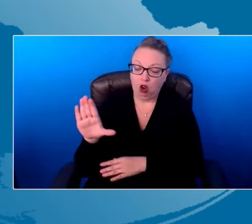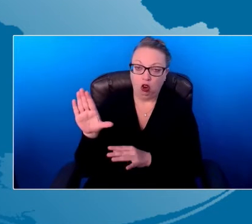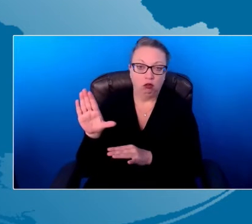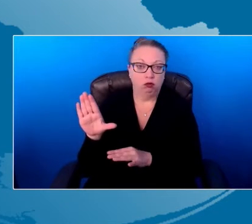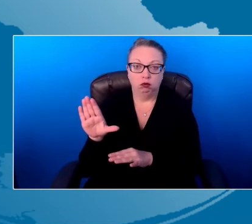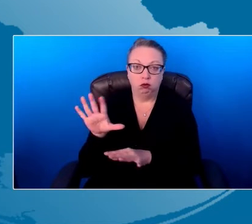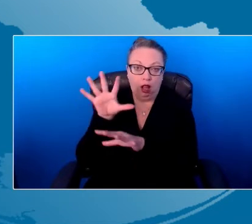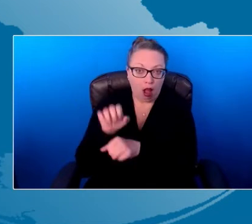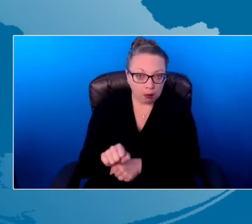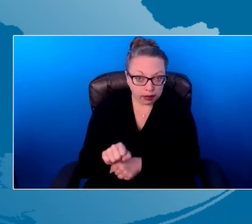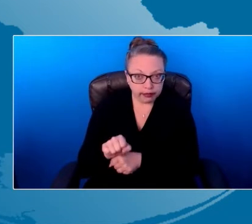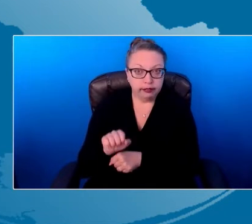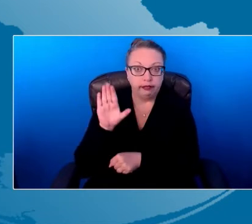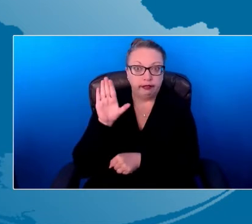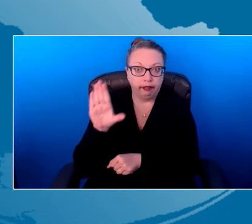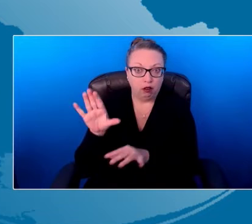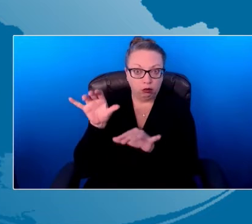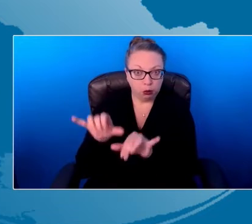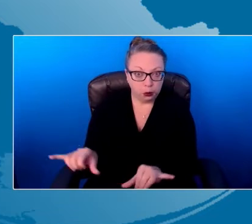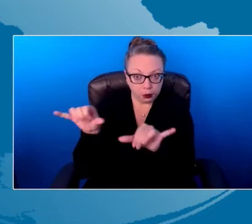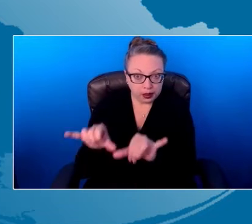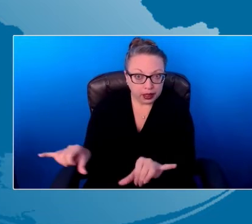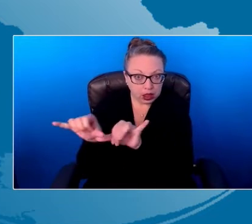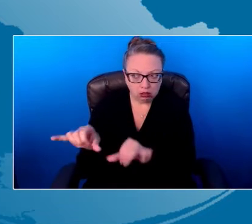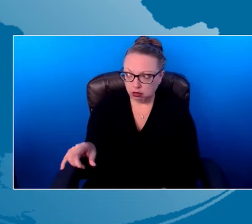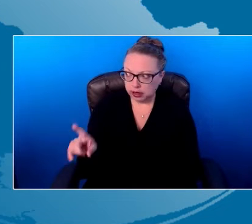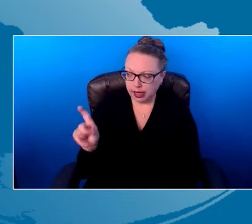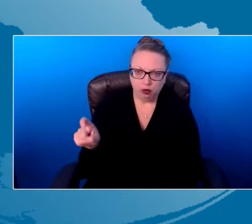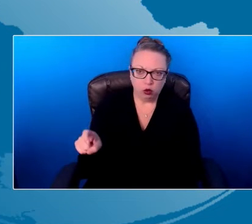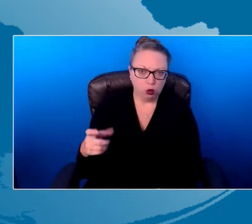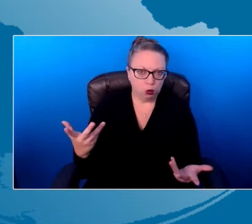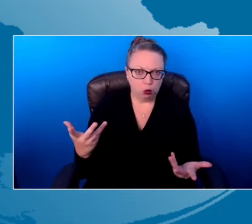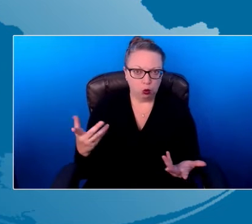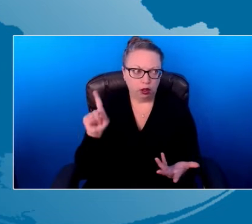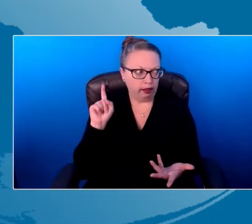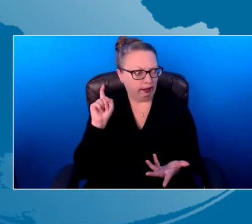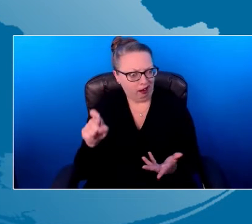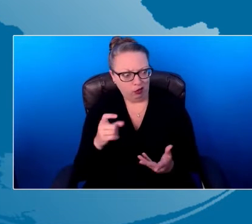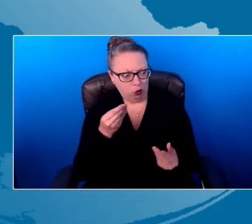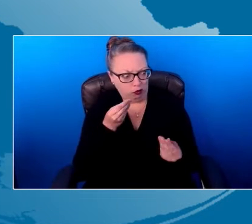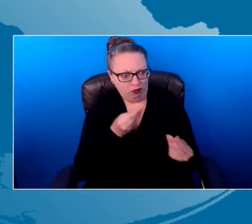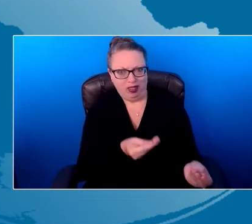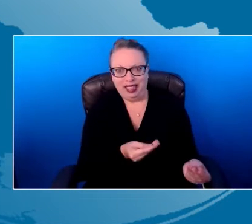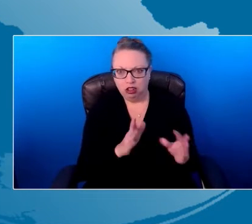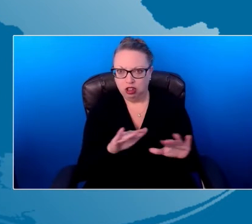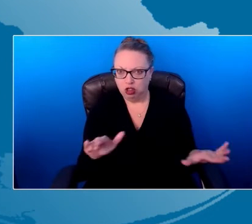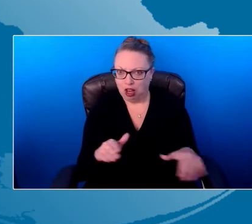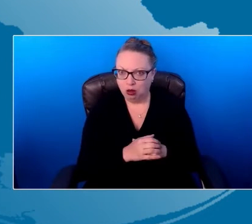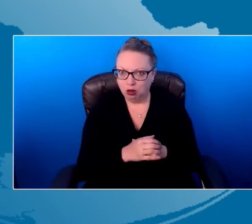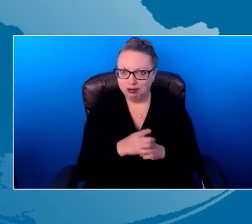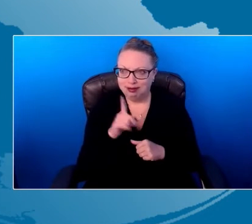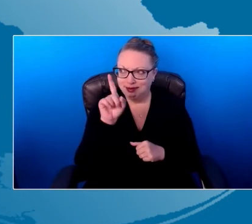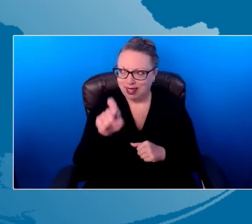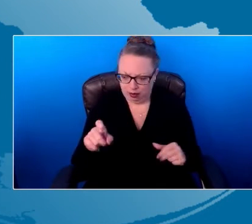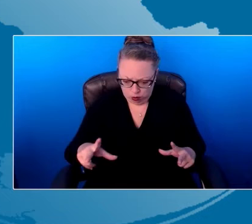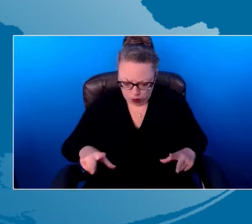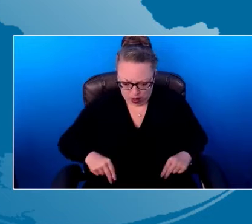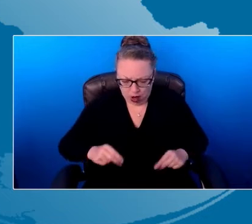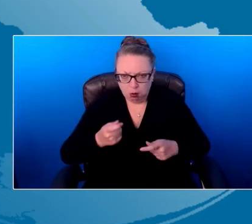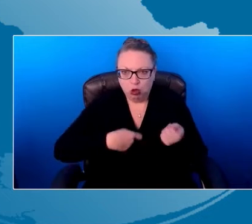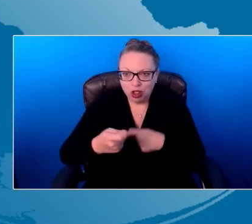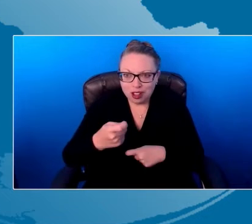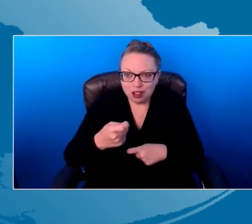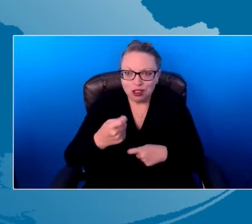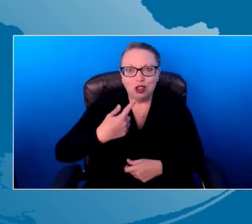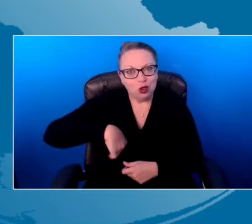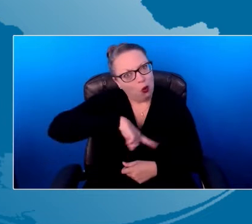this because they have to do those. They have to feed their child. They have to change their child's diaper. So we can support the caregivers in making a